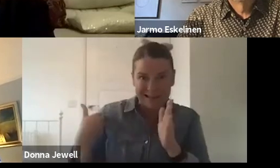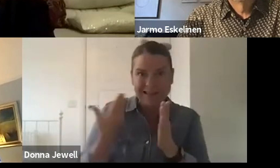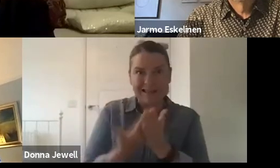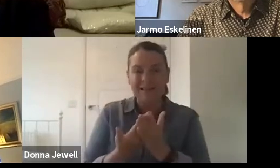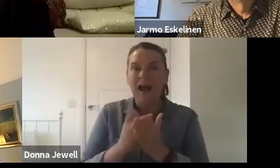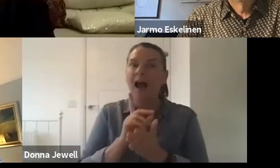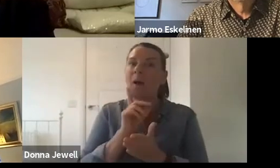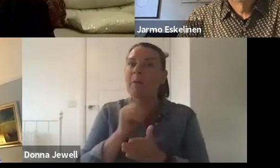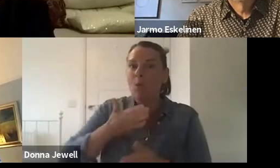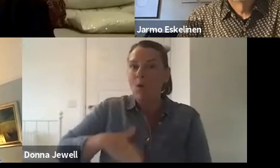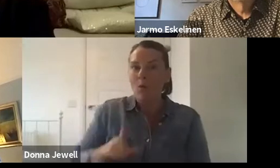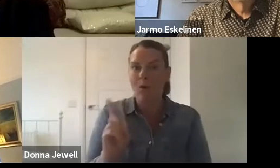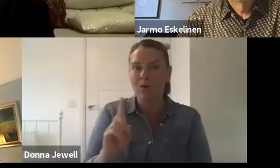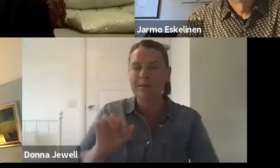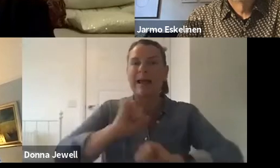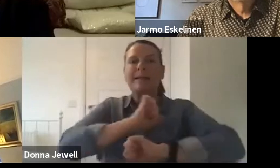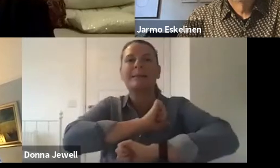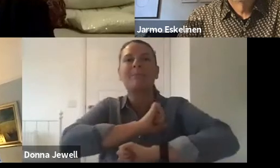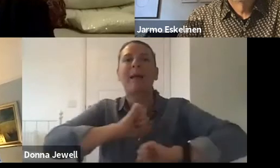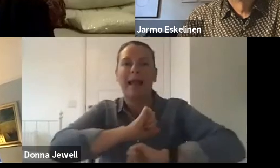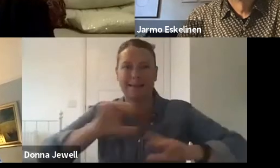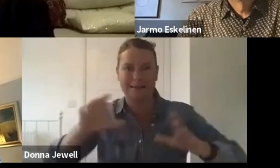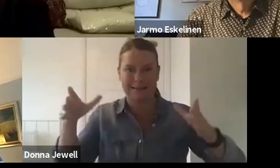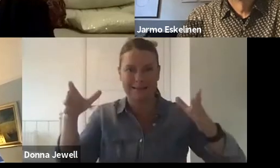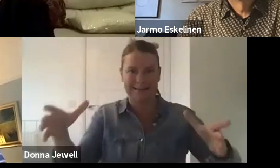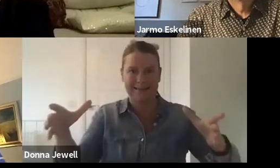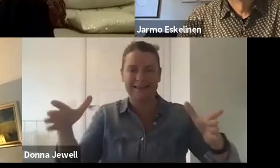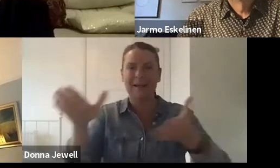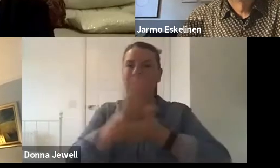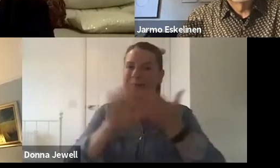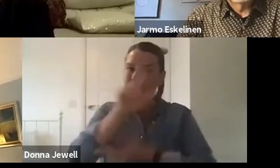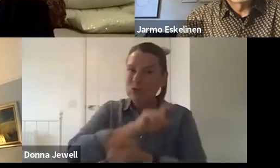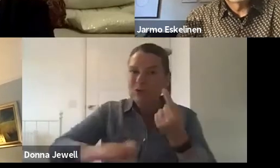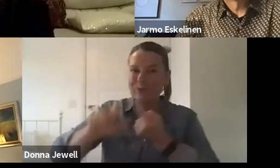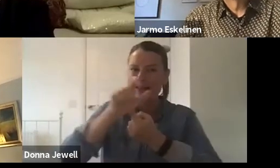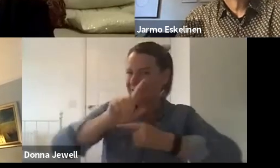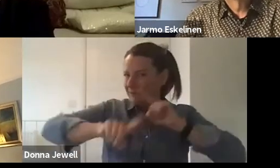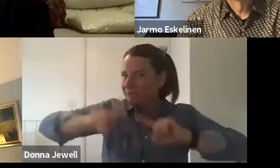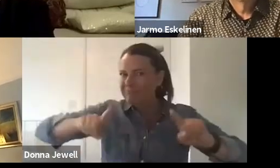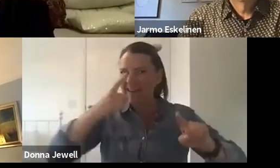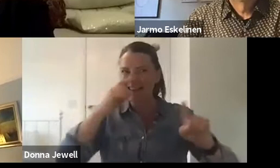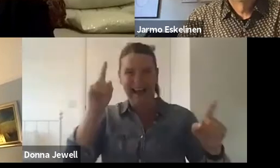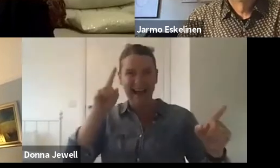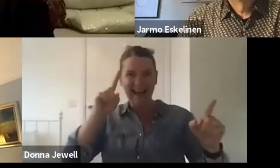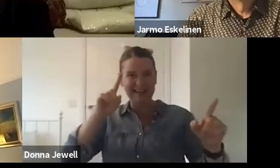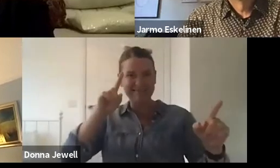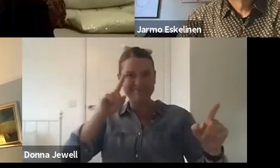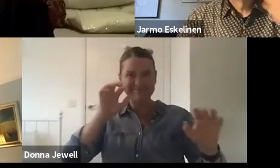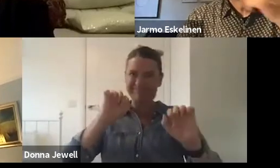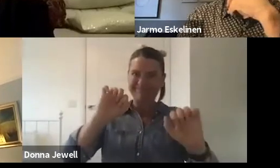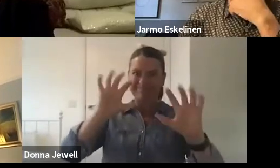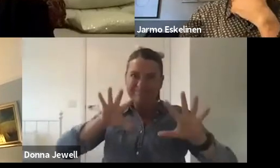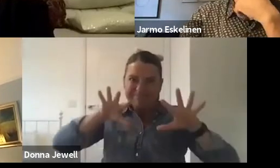is space somewhere that communities of all different kinds can just have the freedom to make and do and connect with each other.